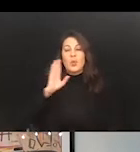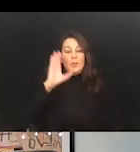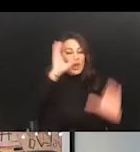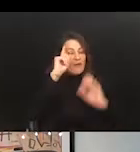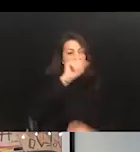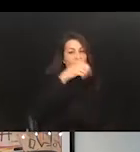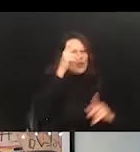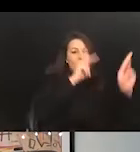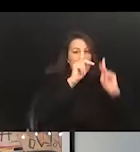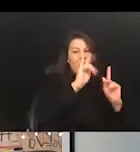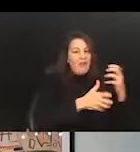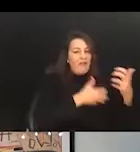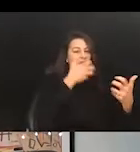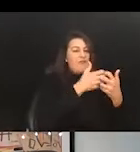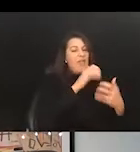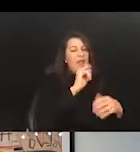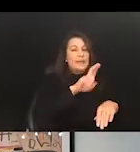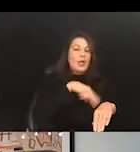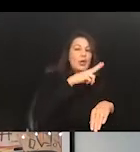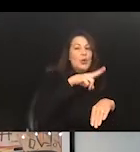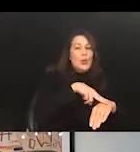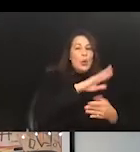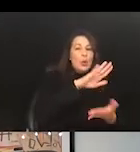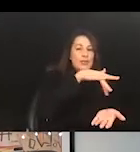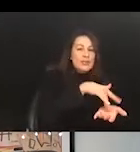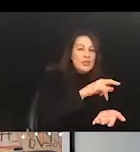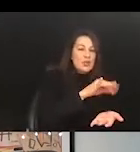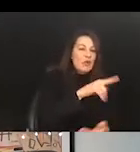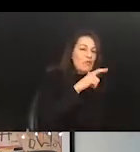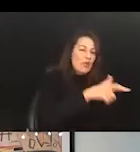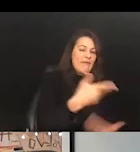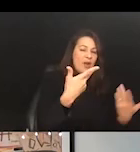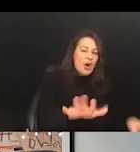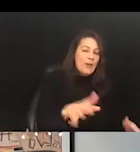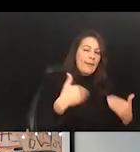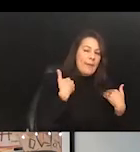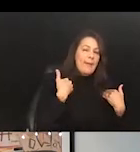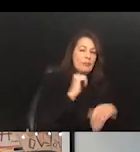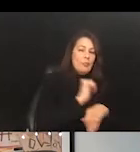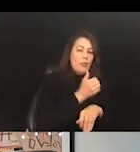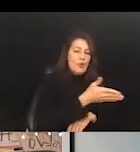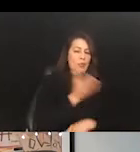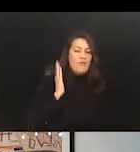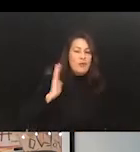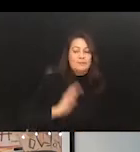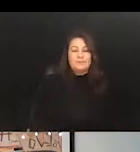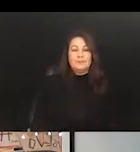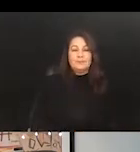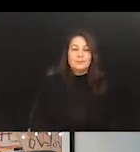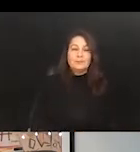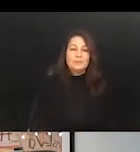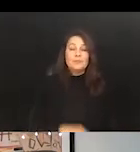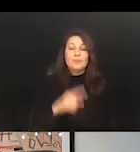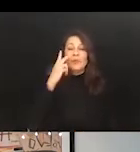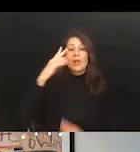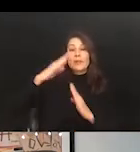that kind of fit that norm center of who they've had before. At the top of the screen, this is actually